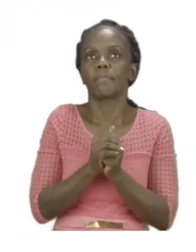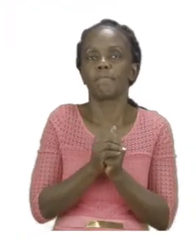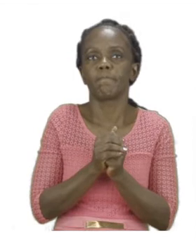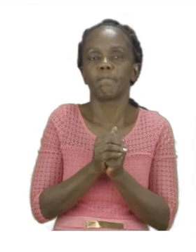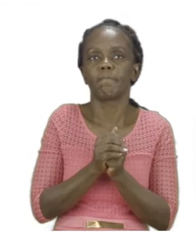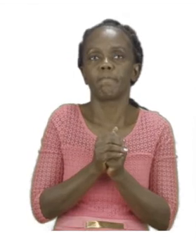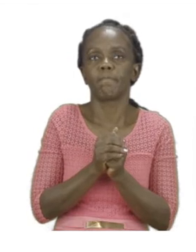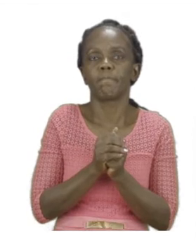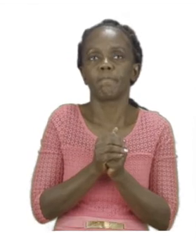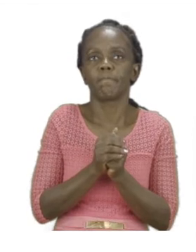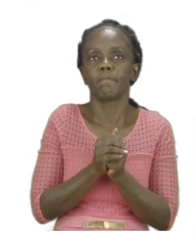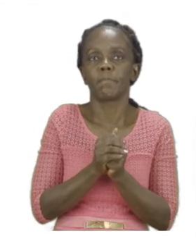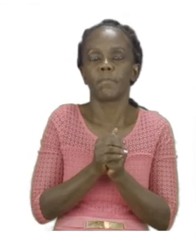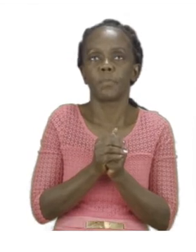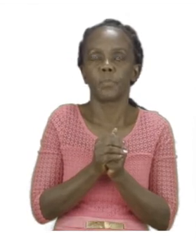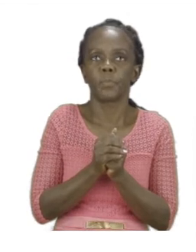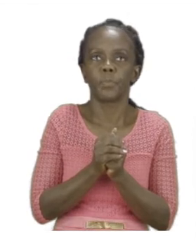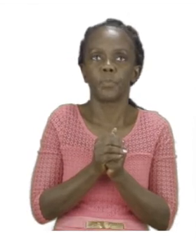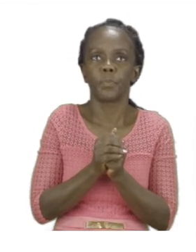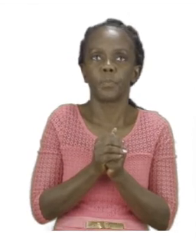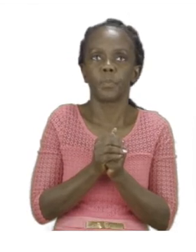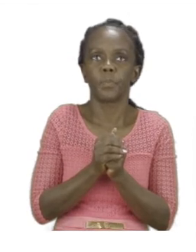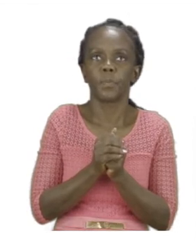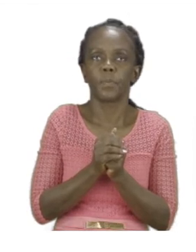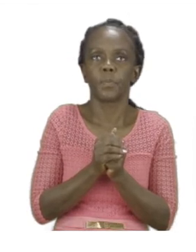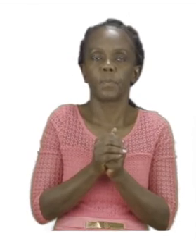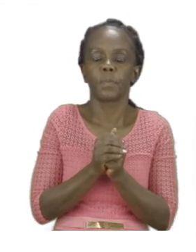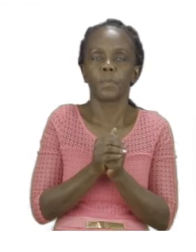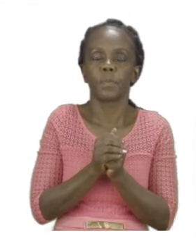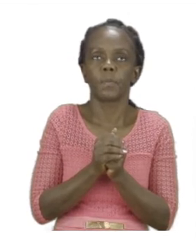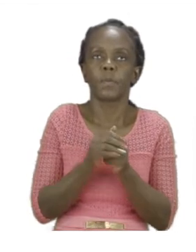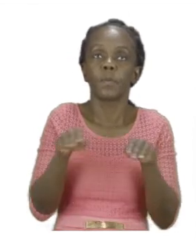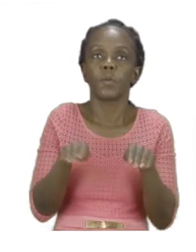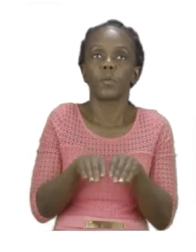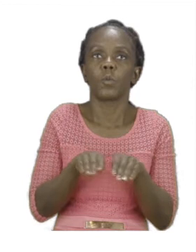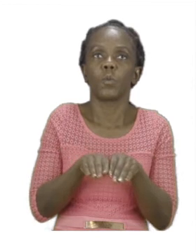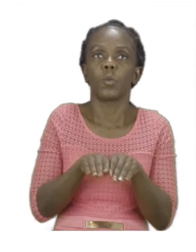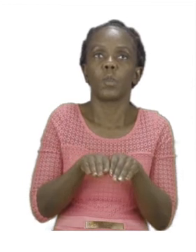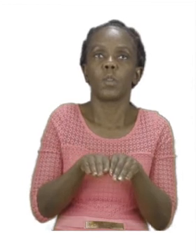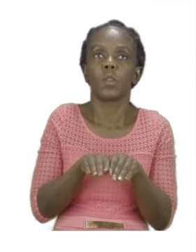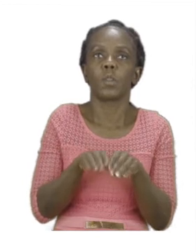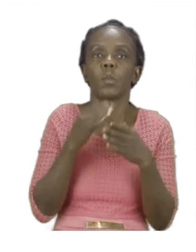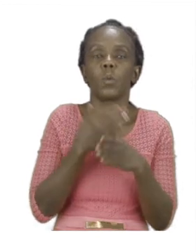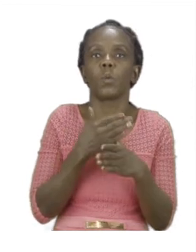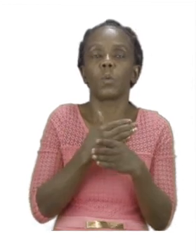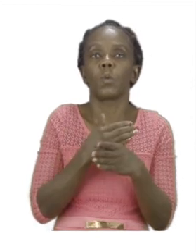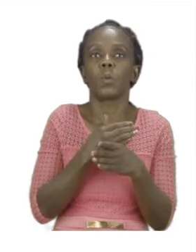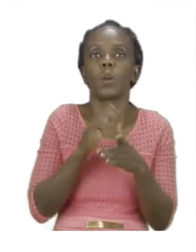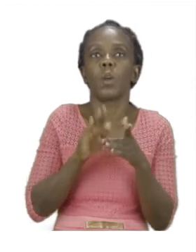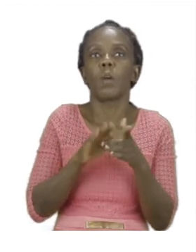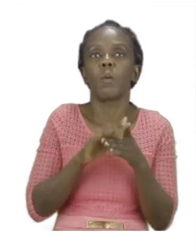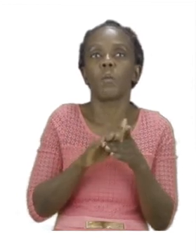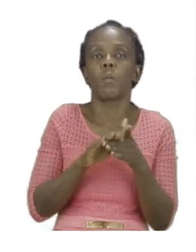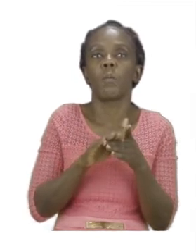page 5 we are going to be doing a little exercise about this little boy. You can see